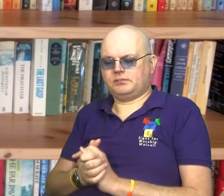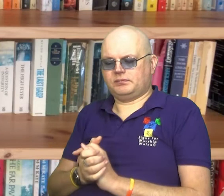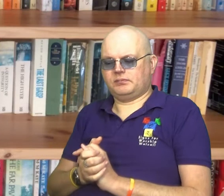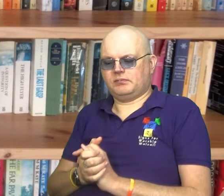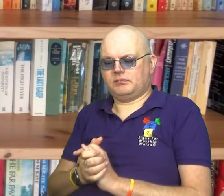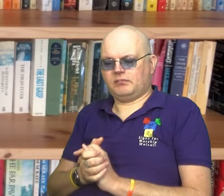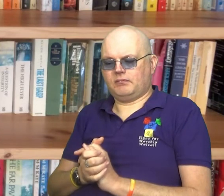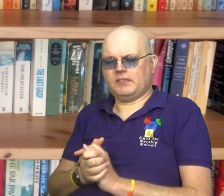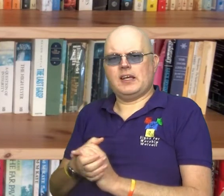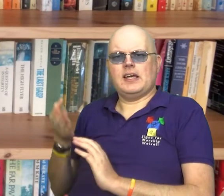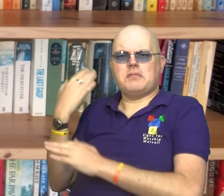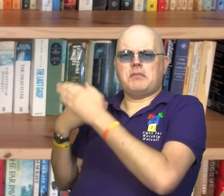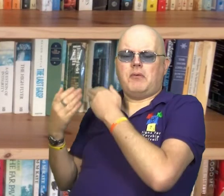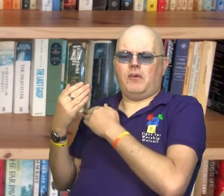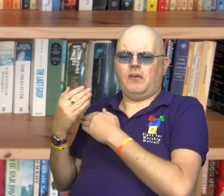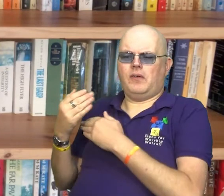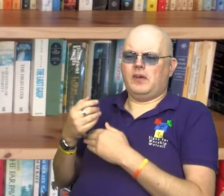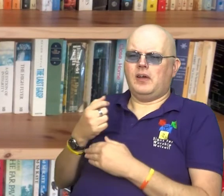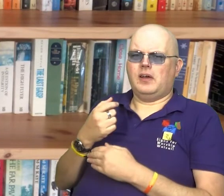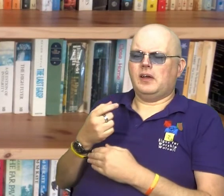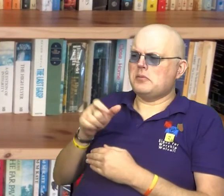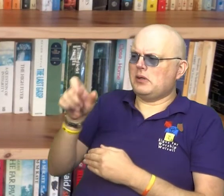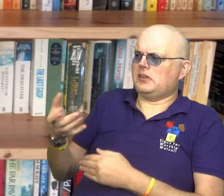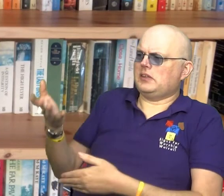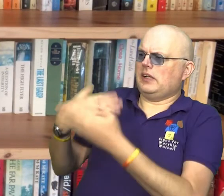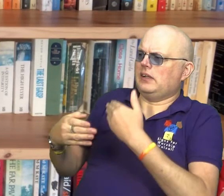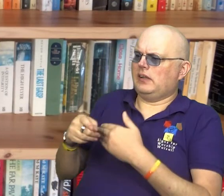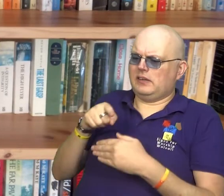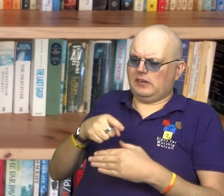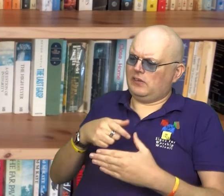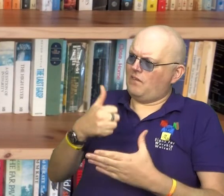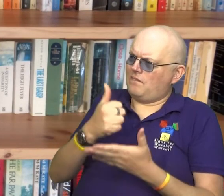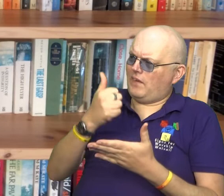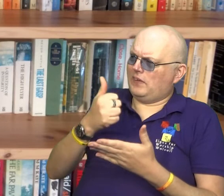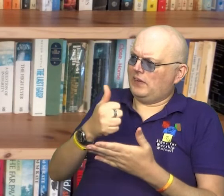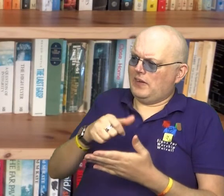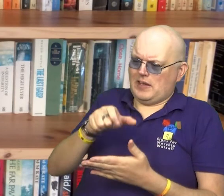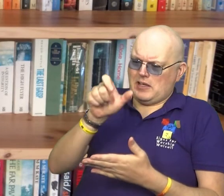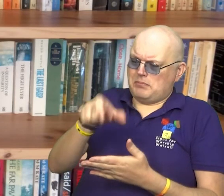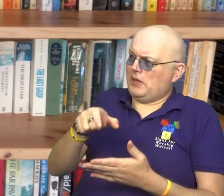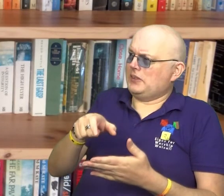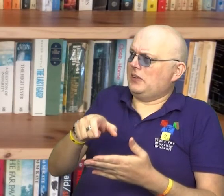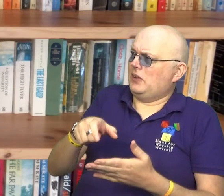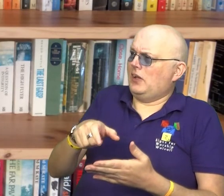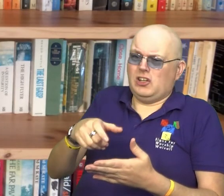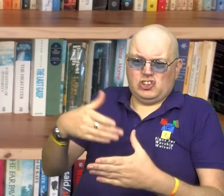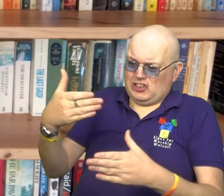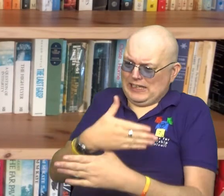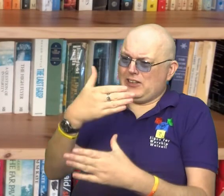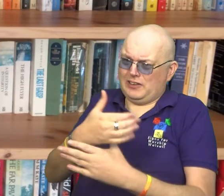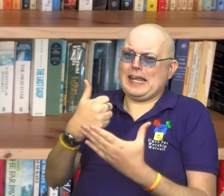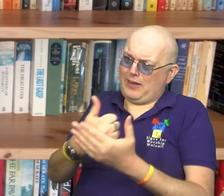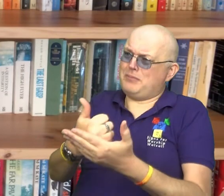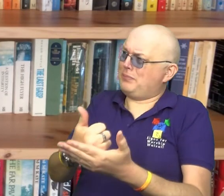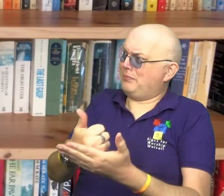I once heard the comment made about this passage, about how great it is to have people in our lives who just get